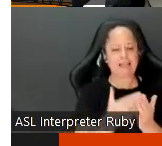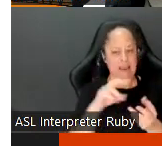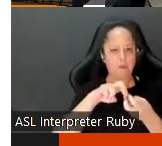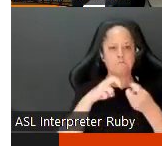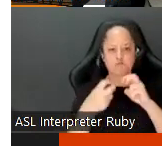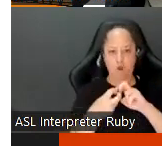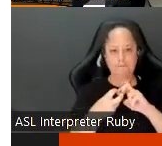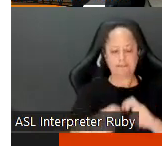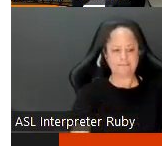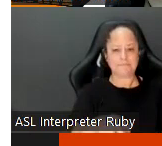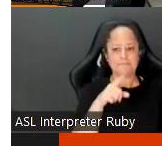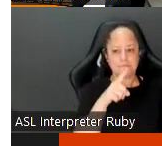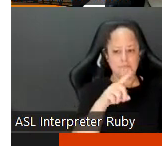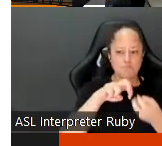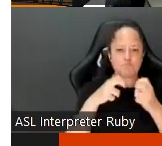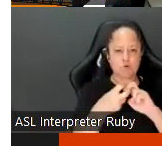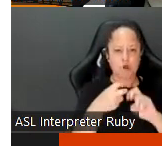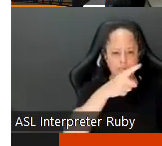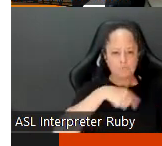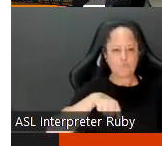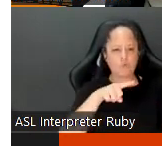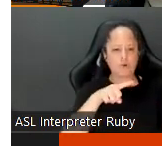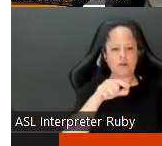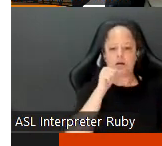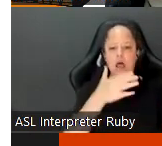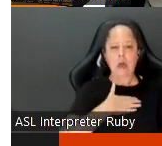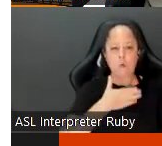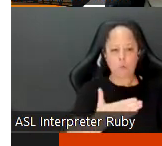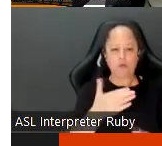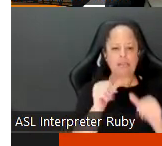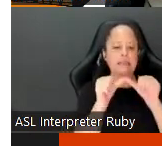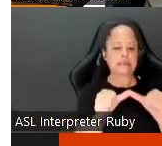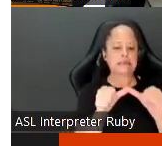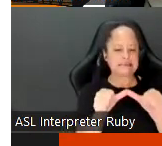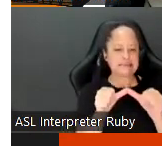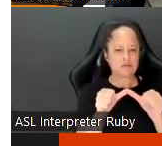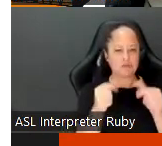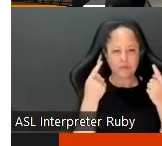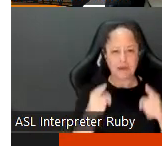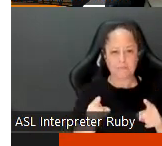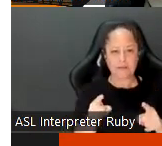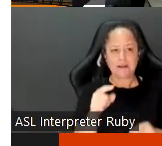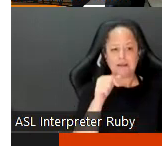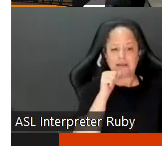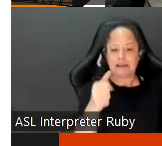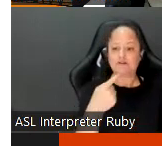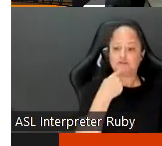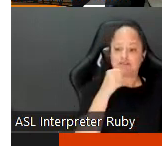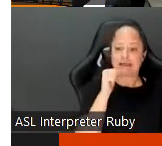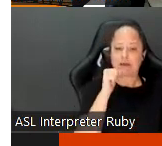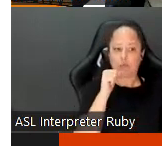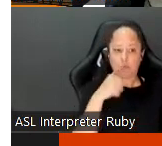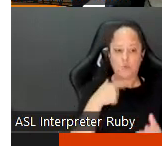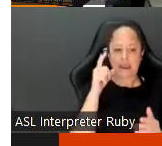um and it's a problem that we are unwilling to let continue to go further um that's not to say that we haven't had a